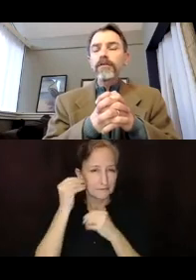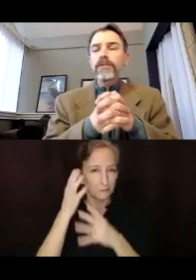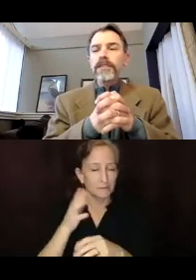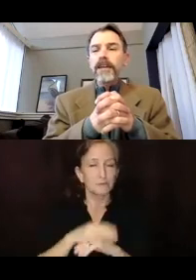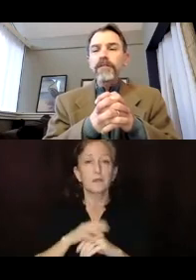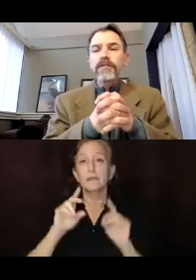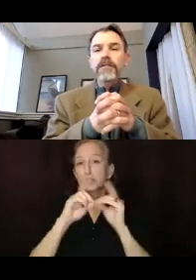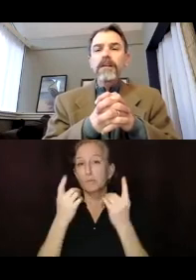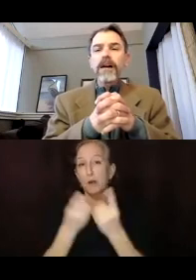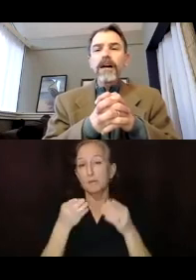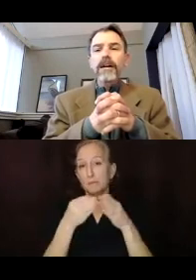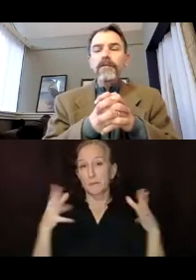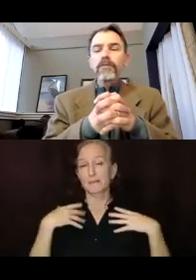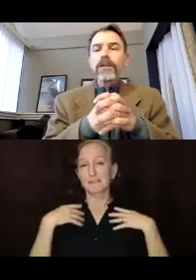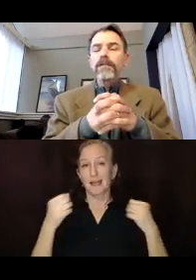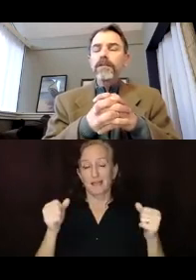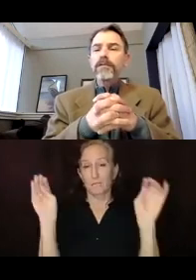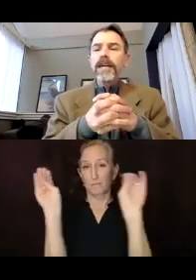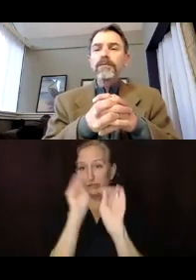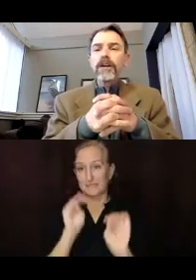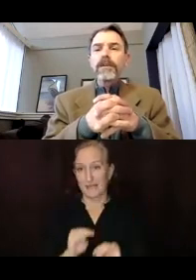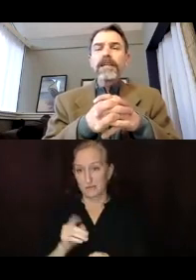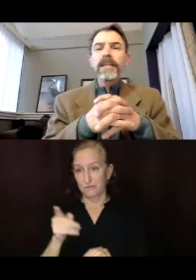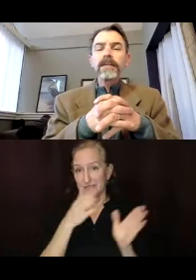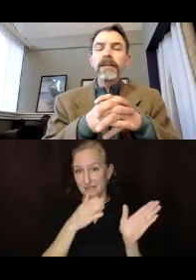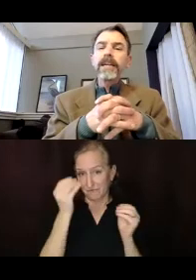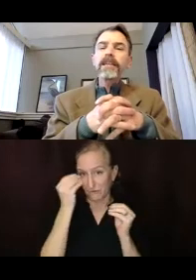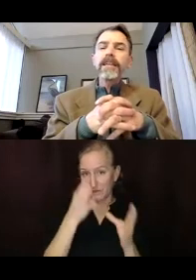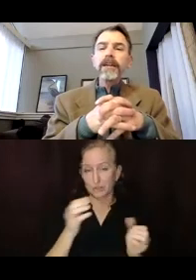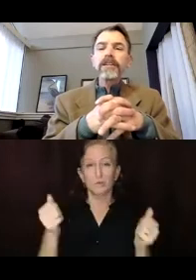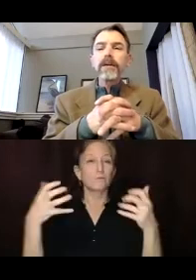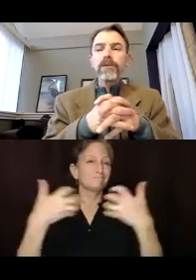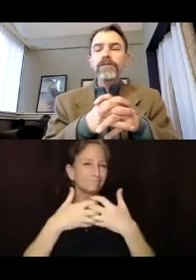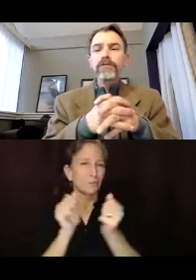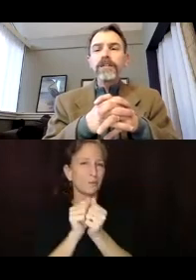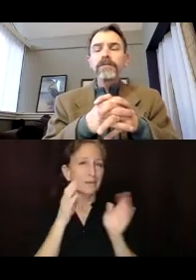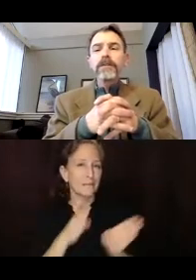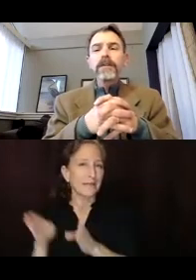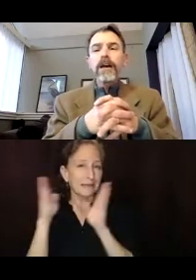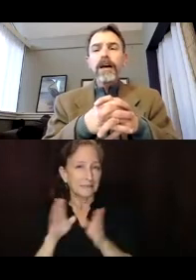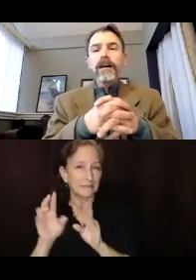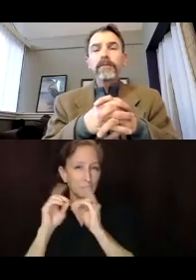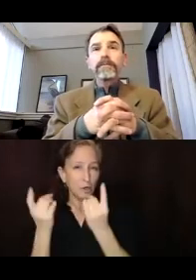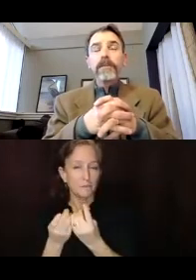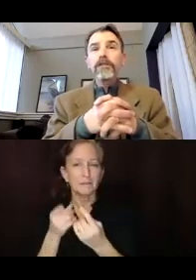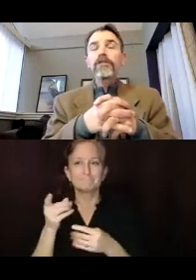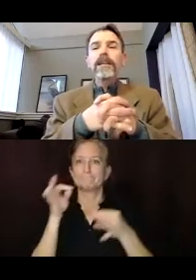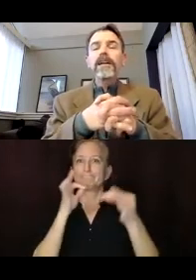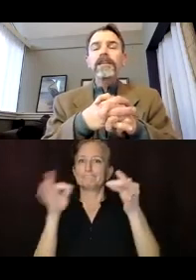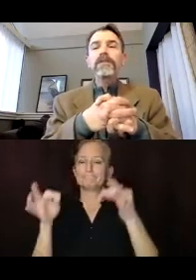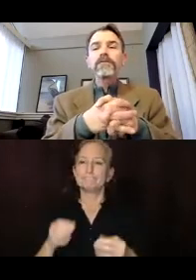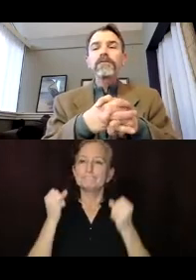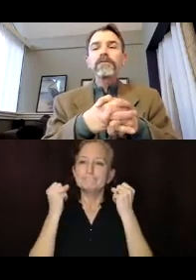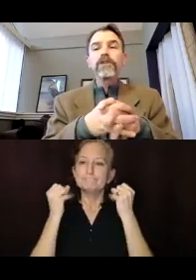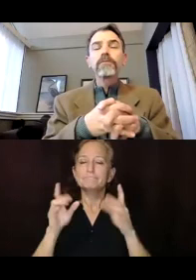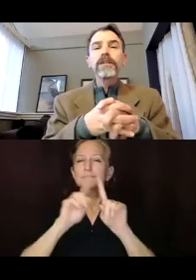public health put together, uh, with the planning department. And it lays out a number of different, um, it looks at a